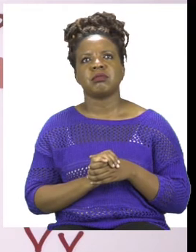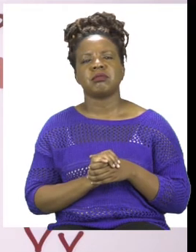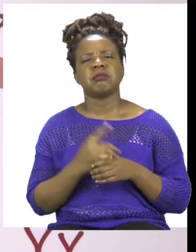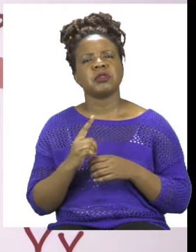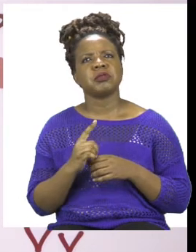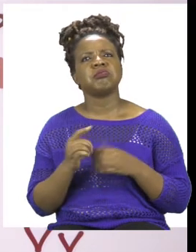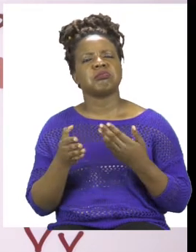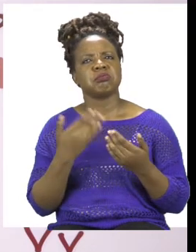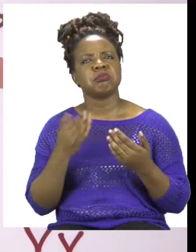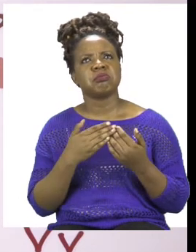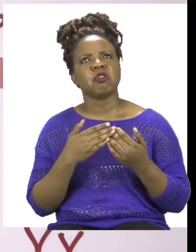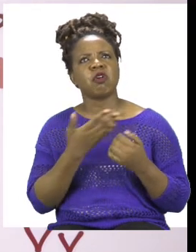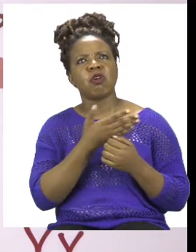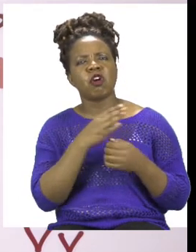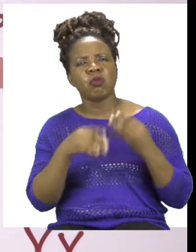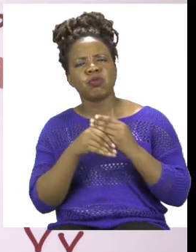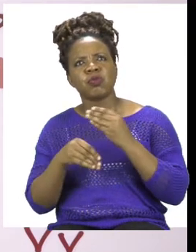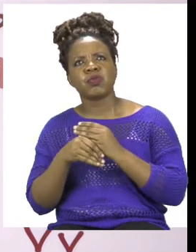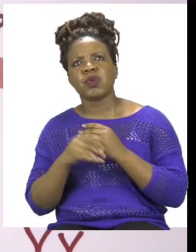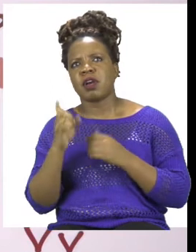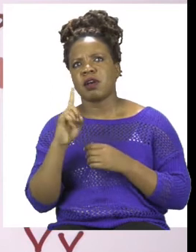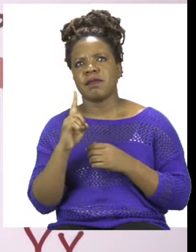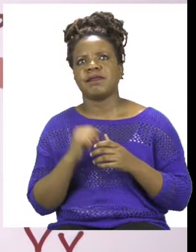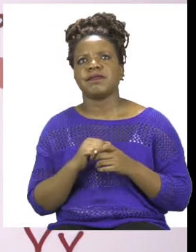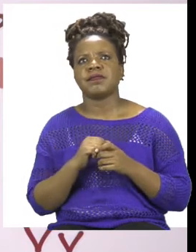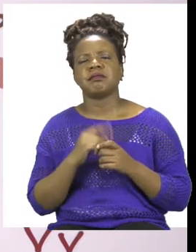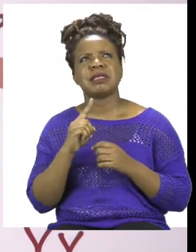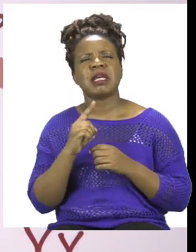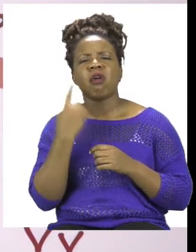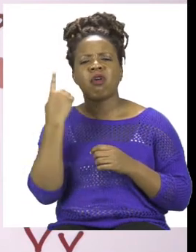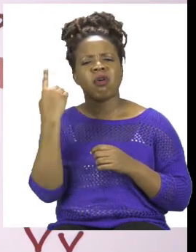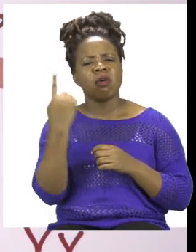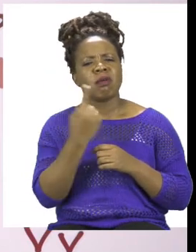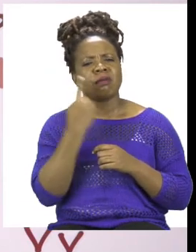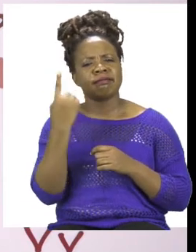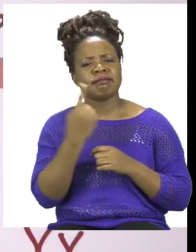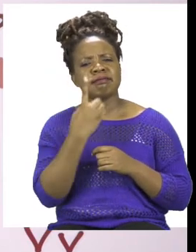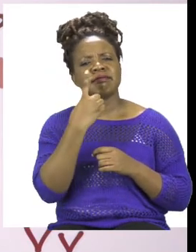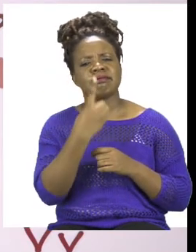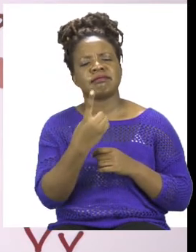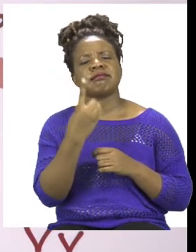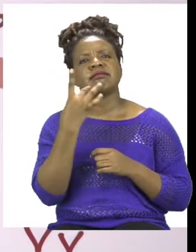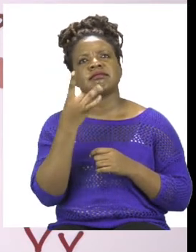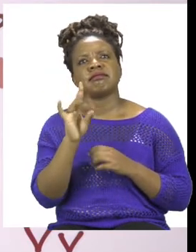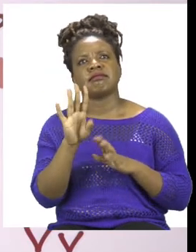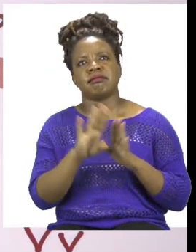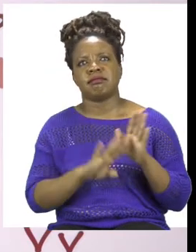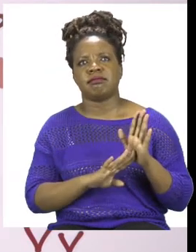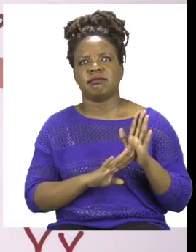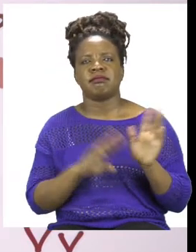carefully, it said only 18 boys came. So the information about